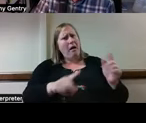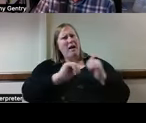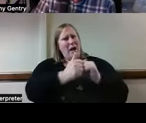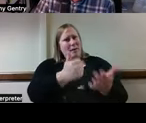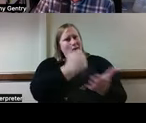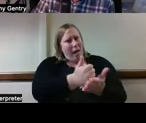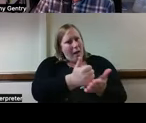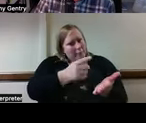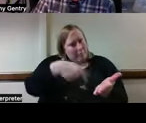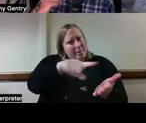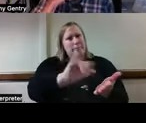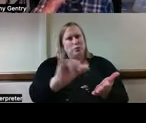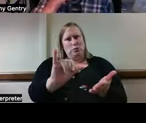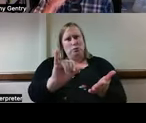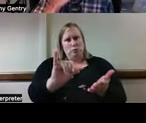you're working with.